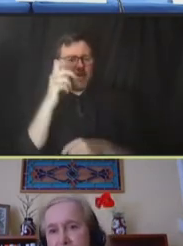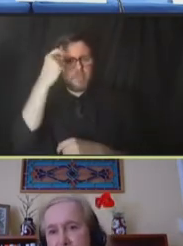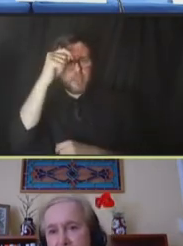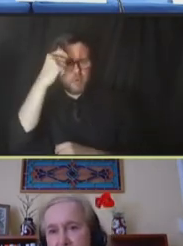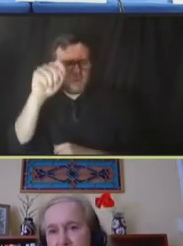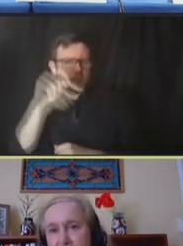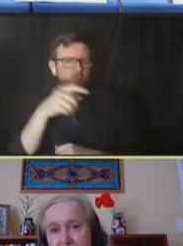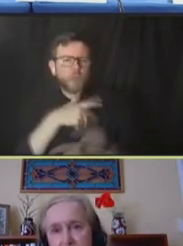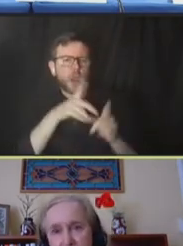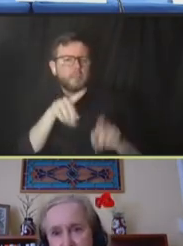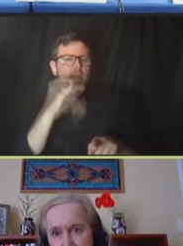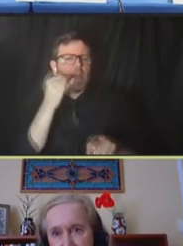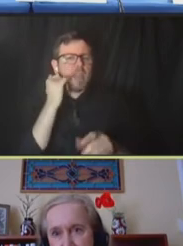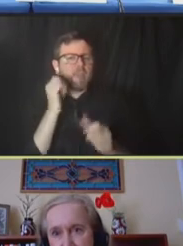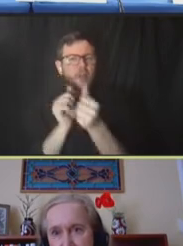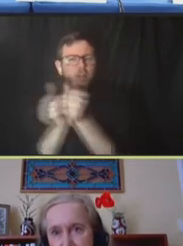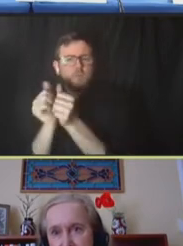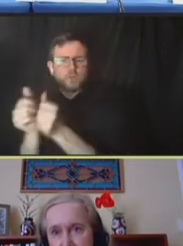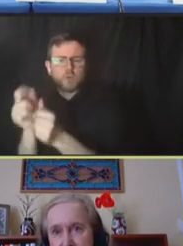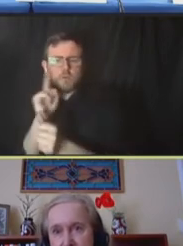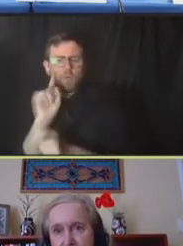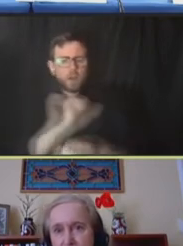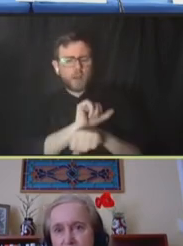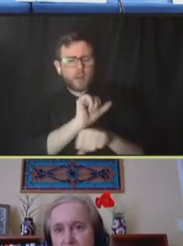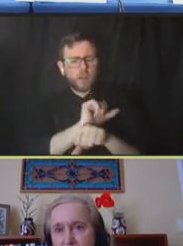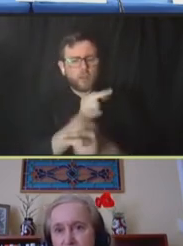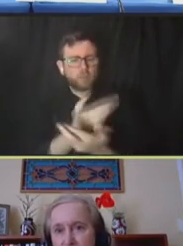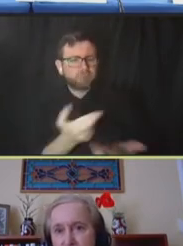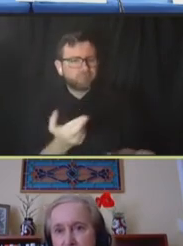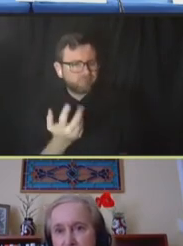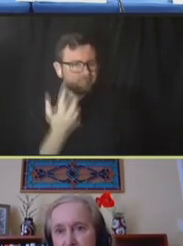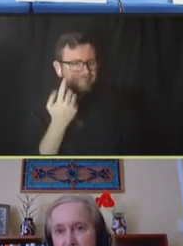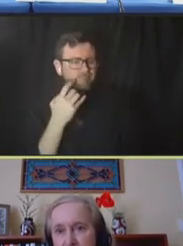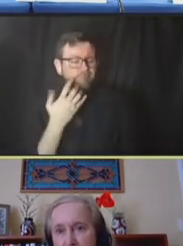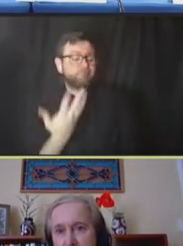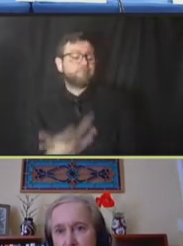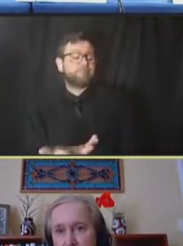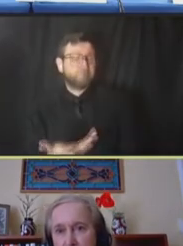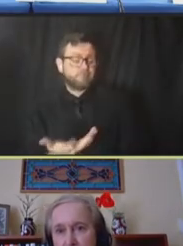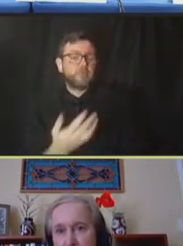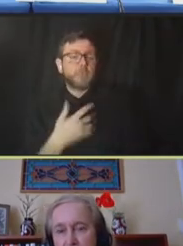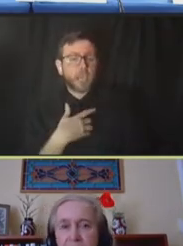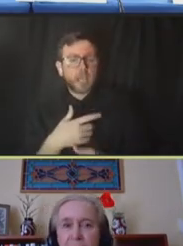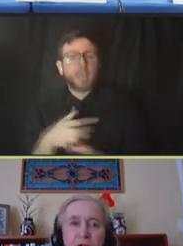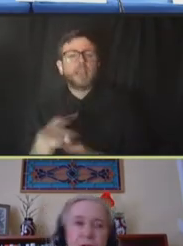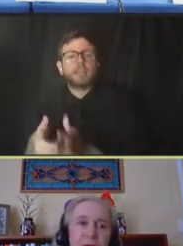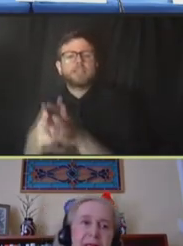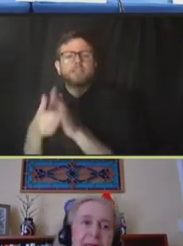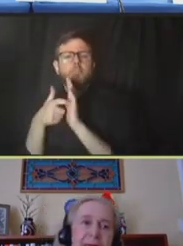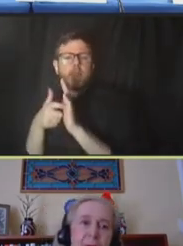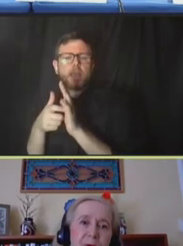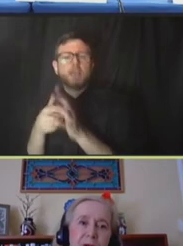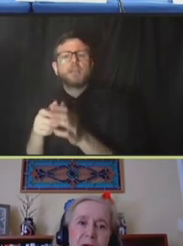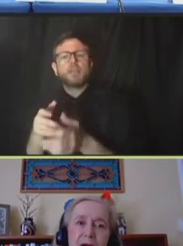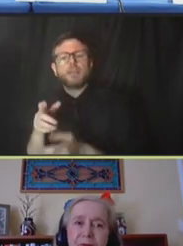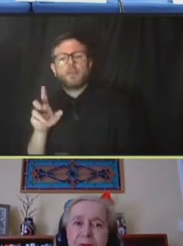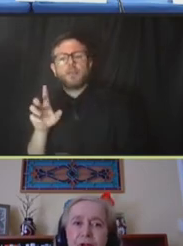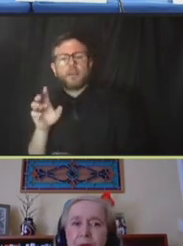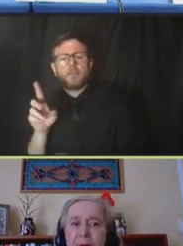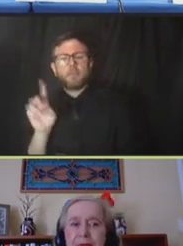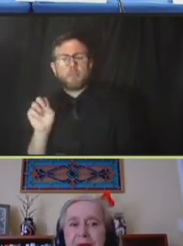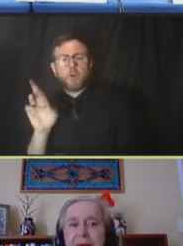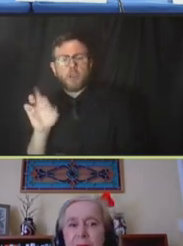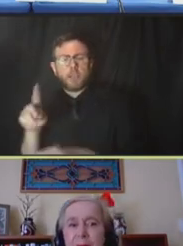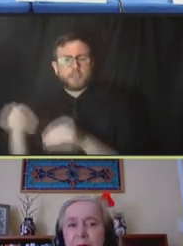have competition for labor resources and also for different kinds of demand markets. So, for example, a